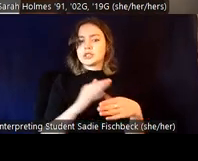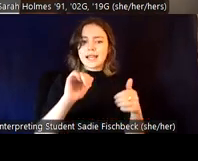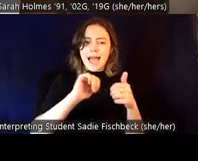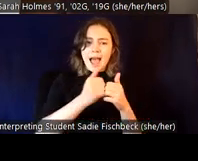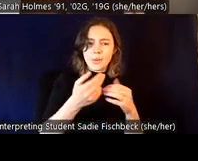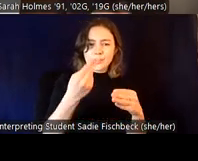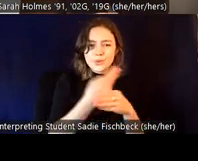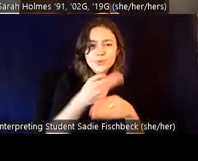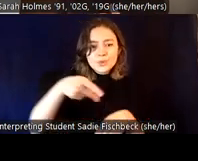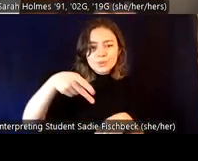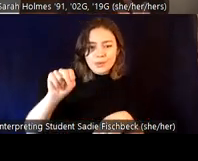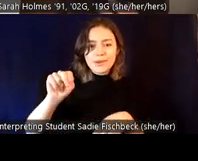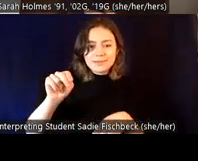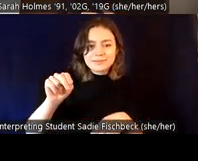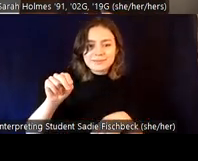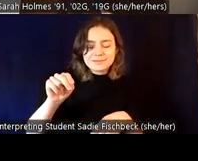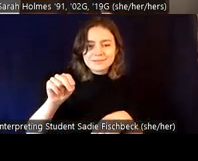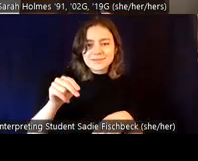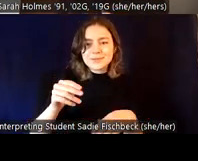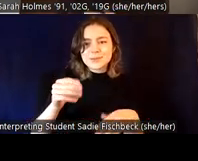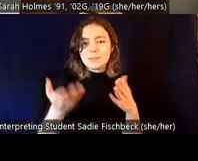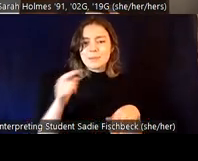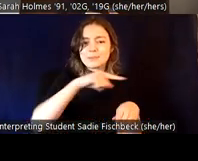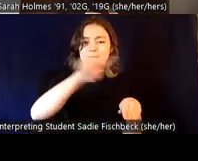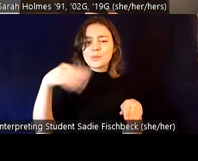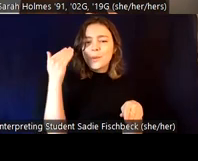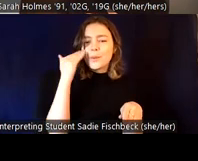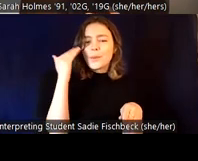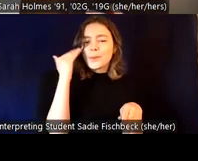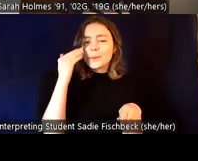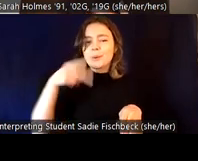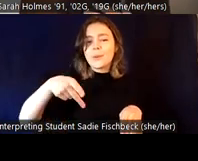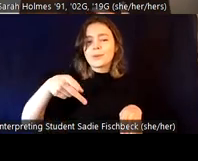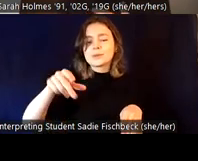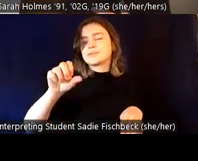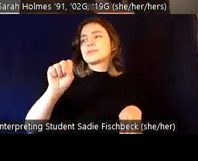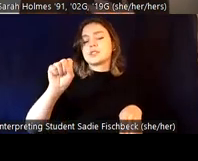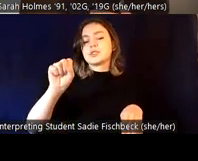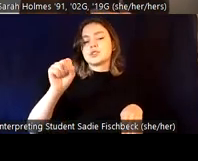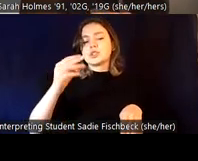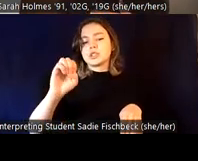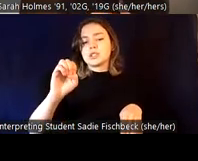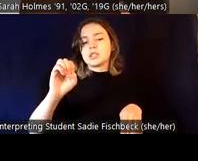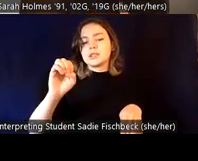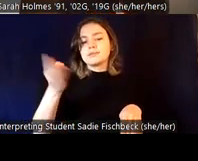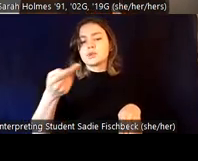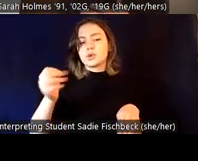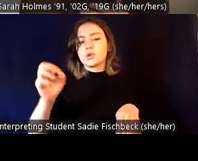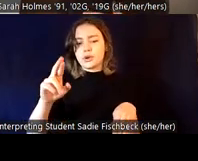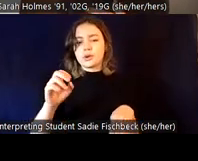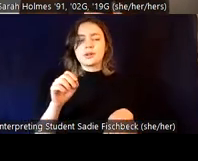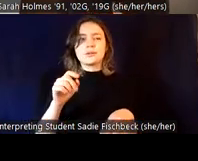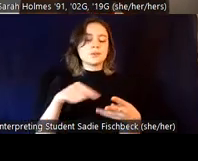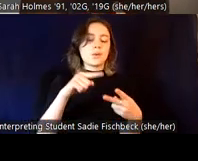all familiar with she and her, he and him as pronoun sets. We're probably increasingly familiar and comfortable